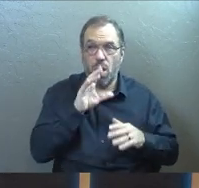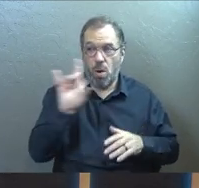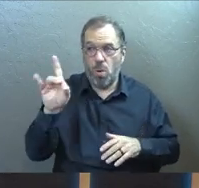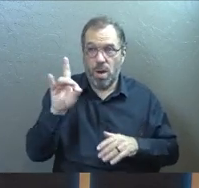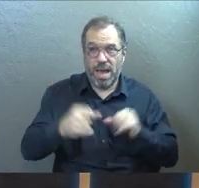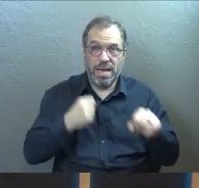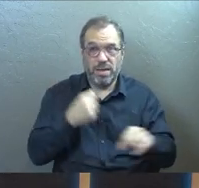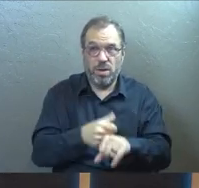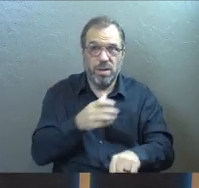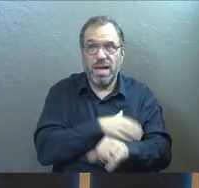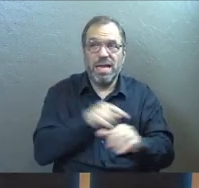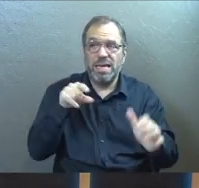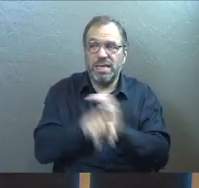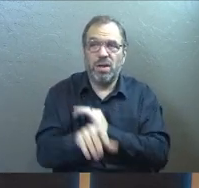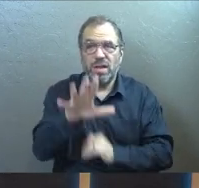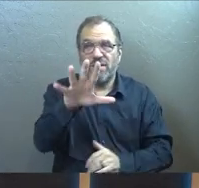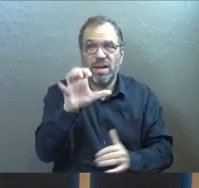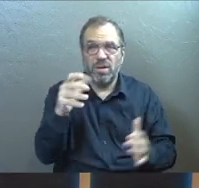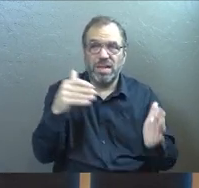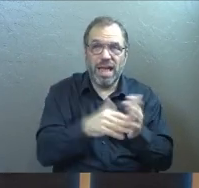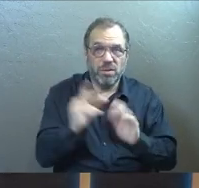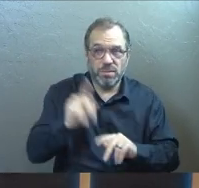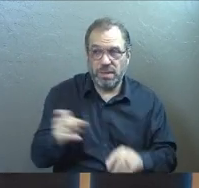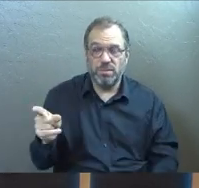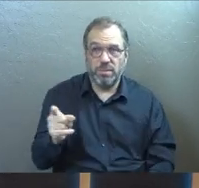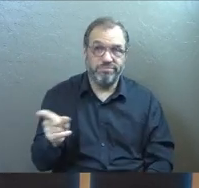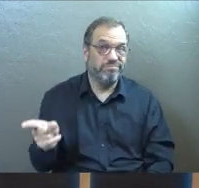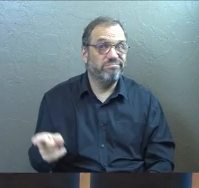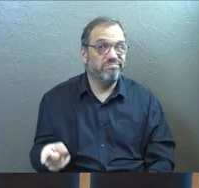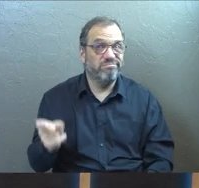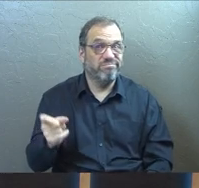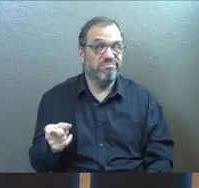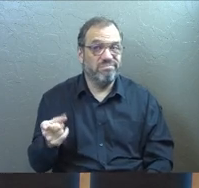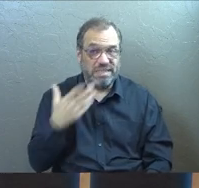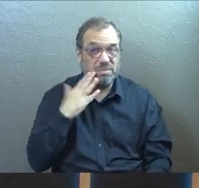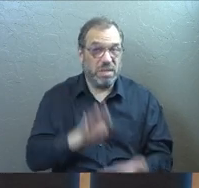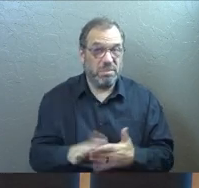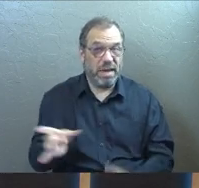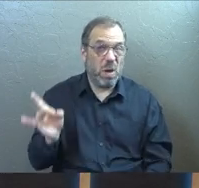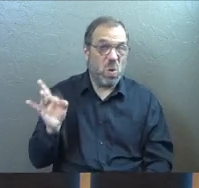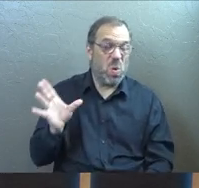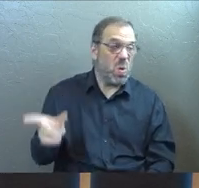years in power, he killed 500,000 people. He's a bad dude.